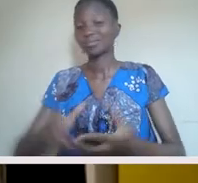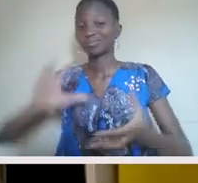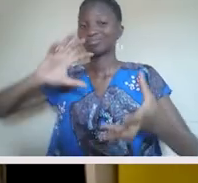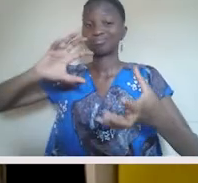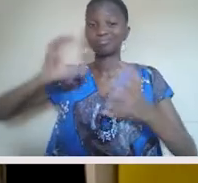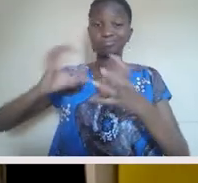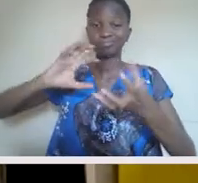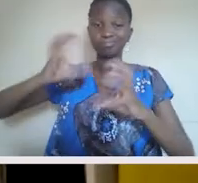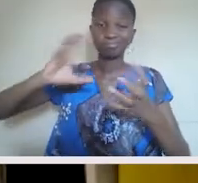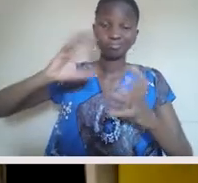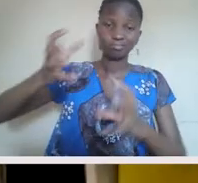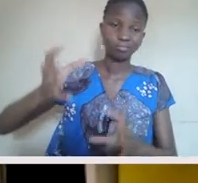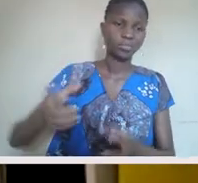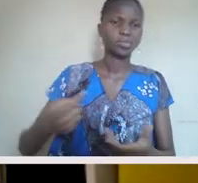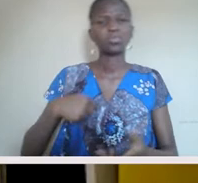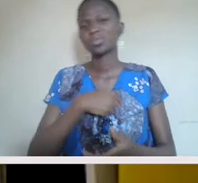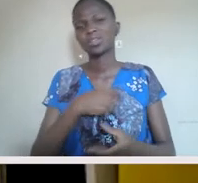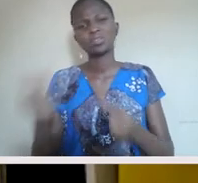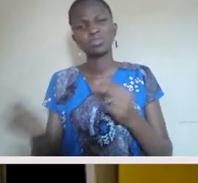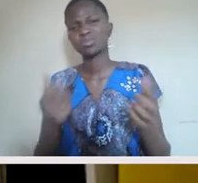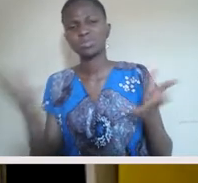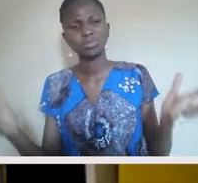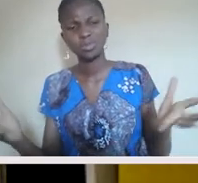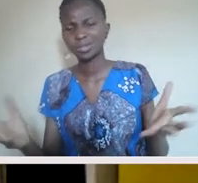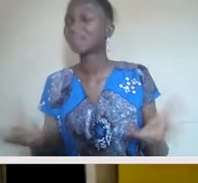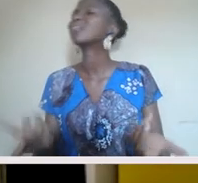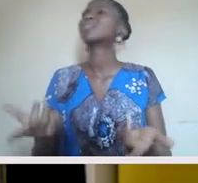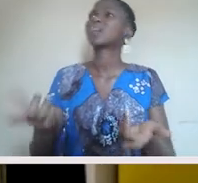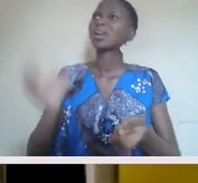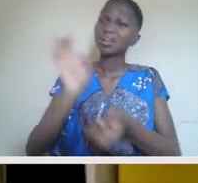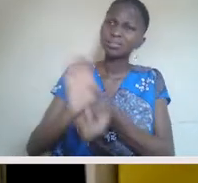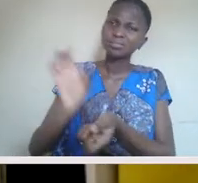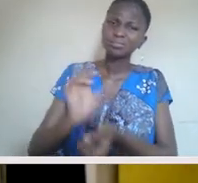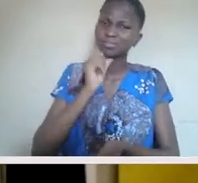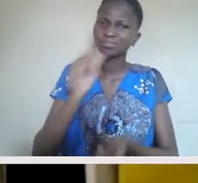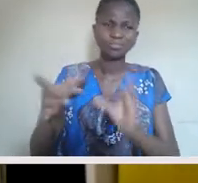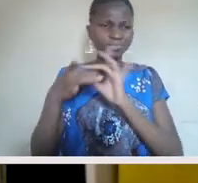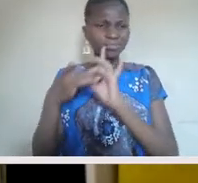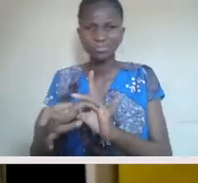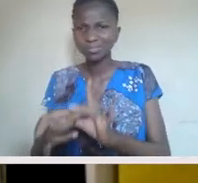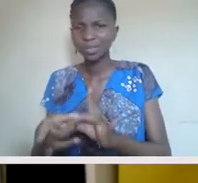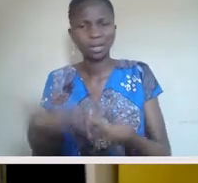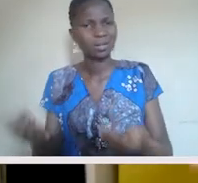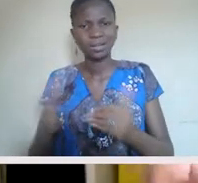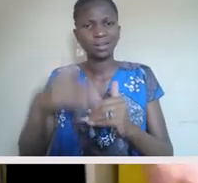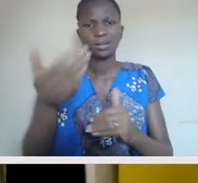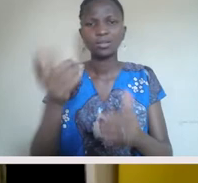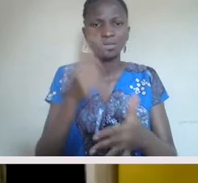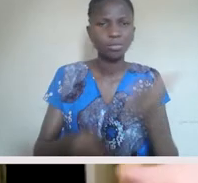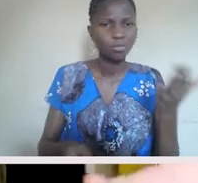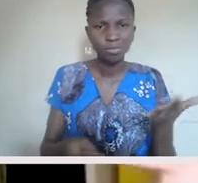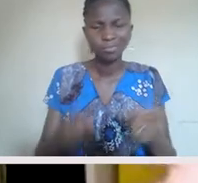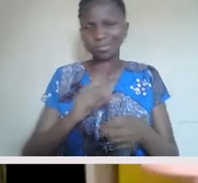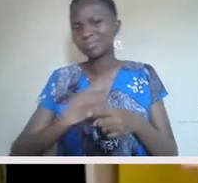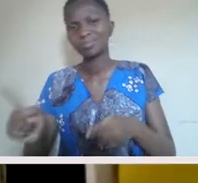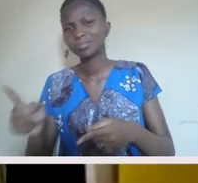exactly where it's located. So you get that brain fog thing, and then you get that overwhelmed feeling like, what are we supposed to do? Yes, we get it. Colonization, what's next? Can you